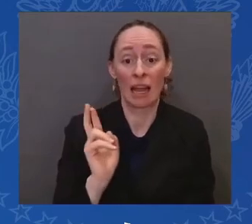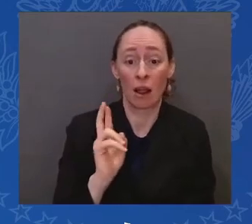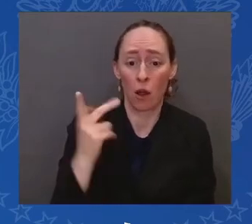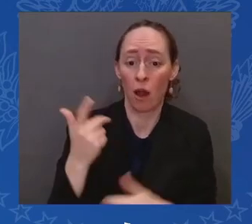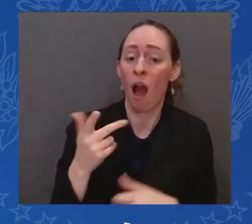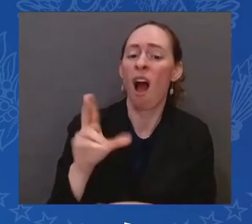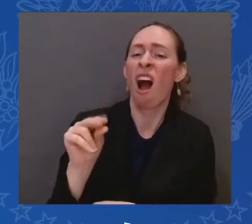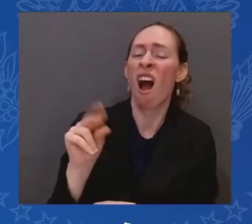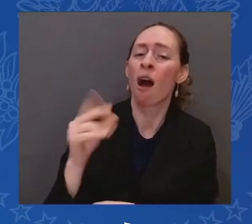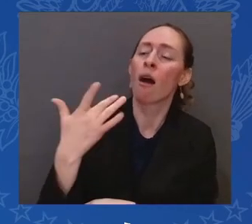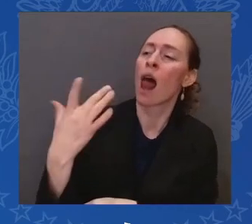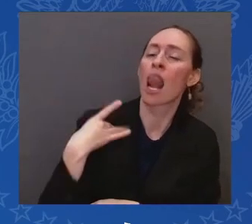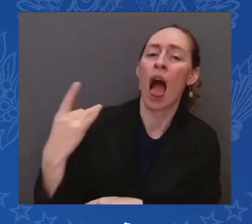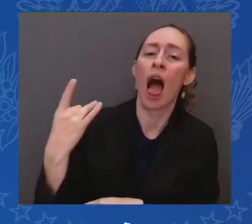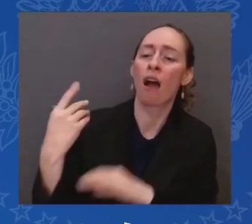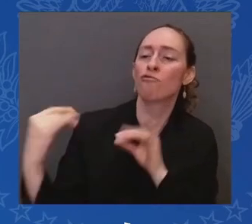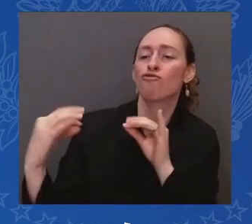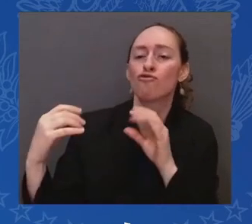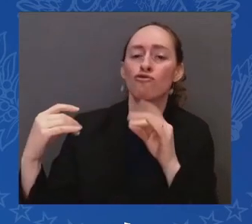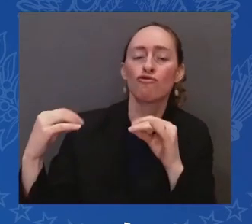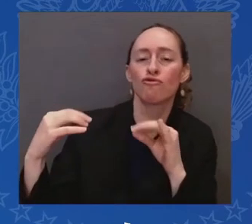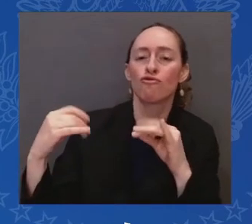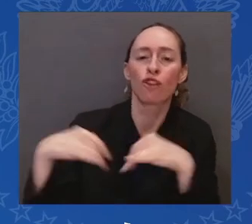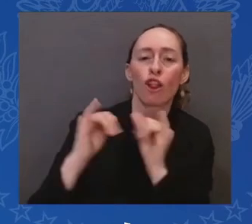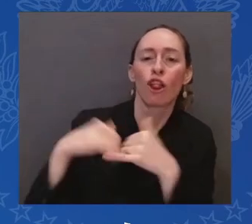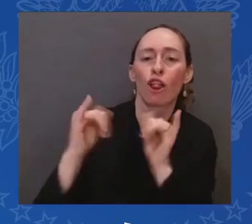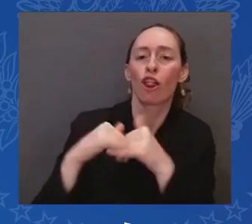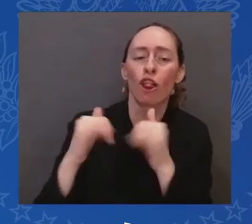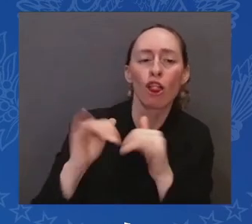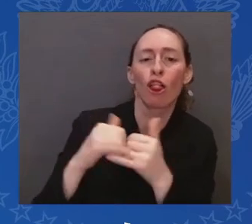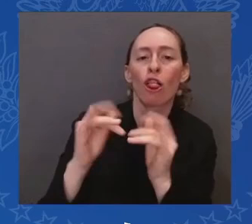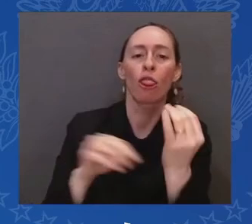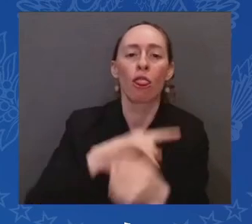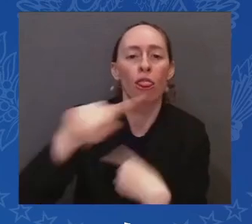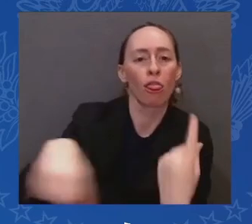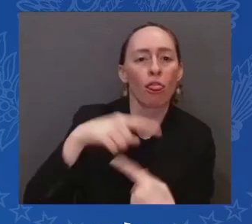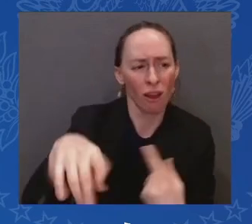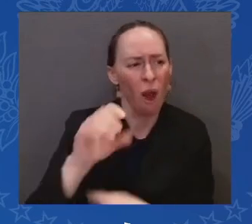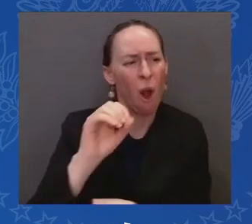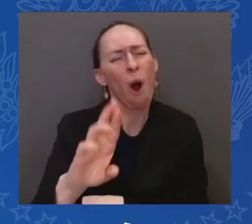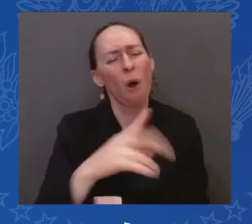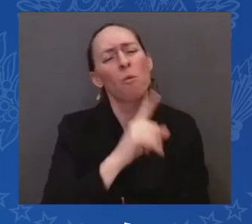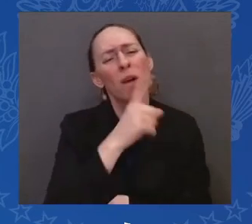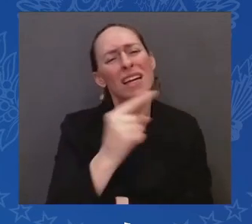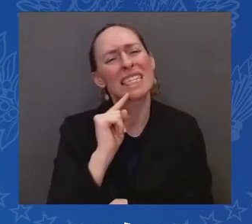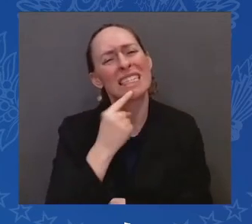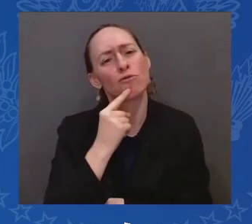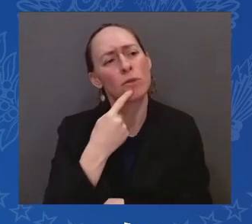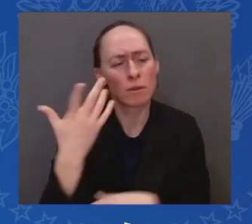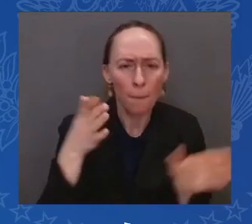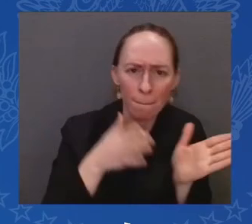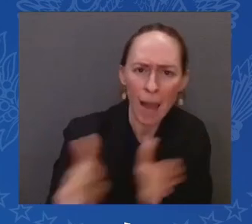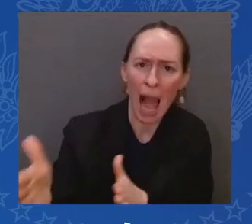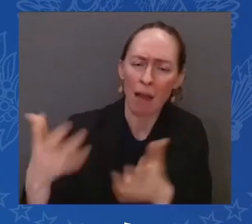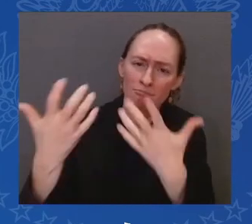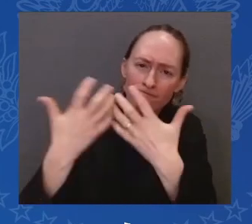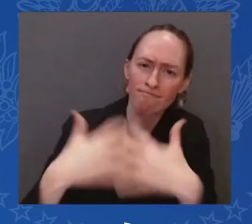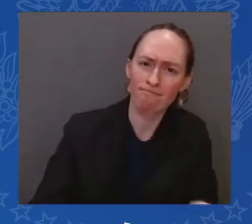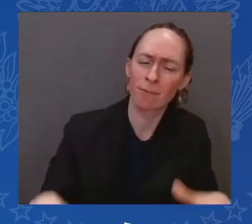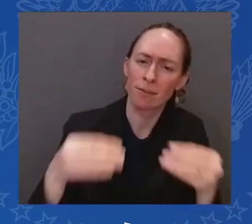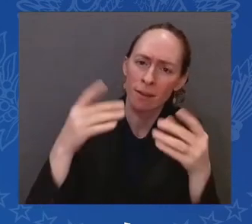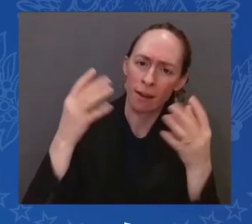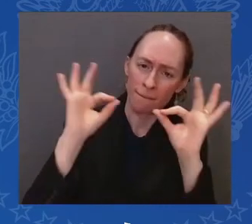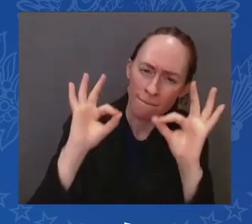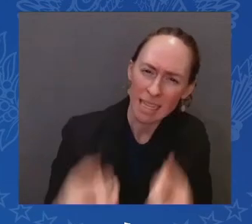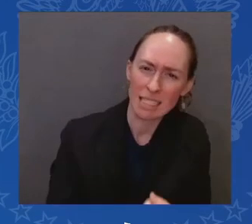it is now. We need a real solution. And my team has been engaged in negotiations with Senate Democrats and